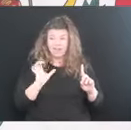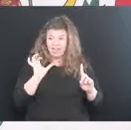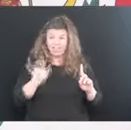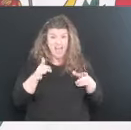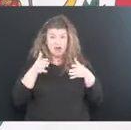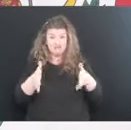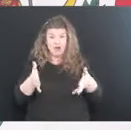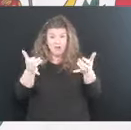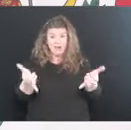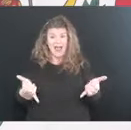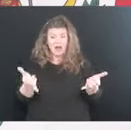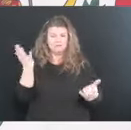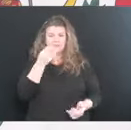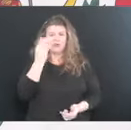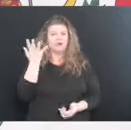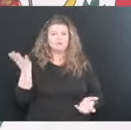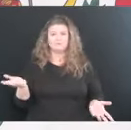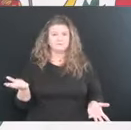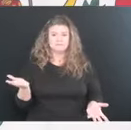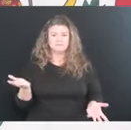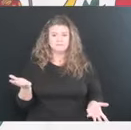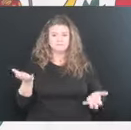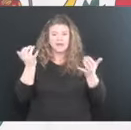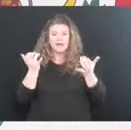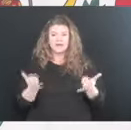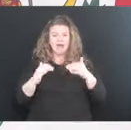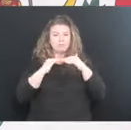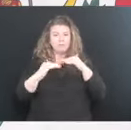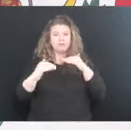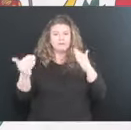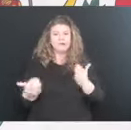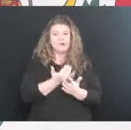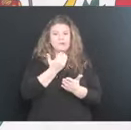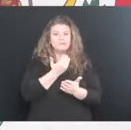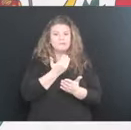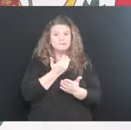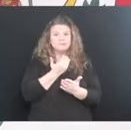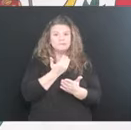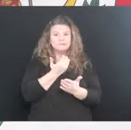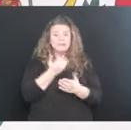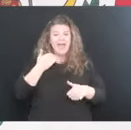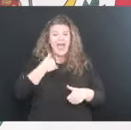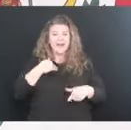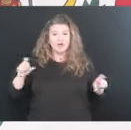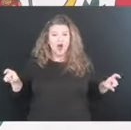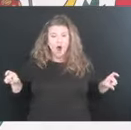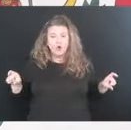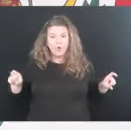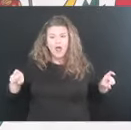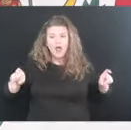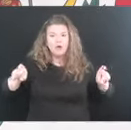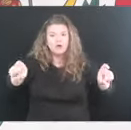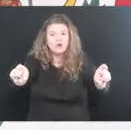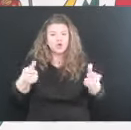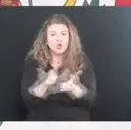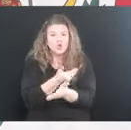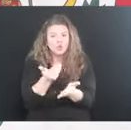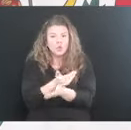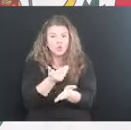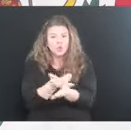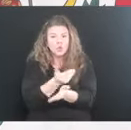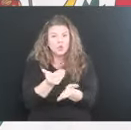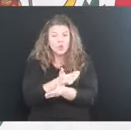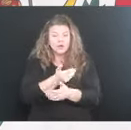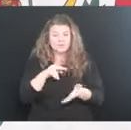condition. It is all flat brand new. Guardrails everywhere new. Absolutely.